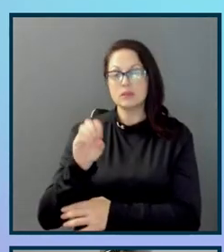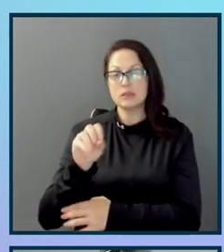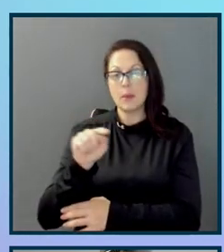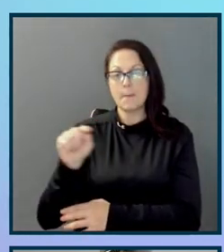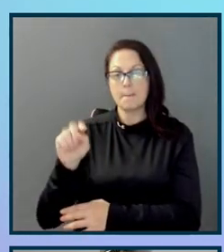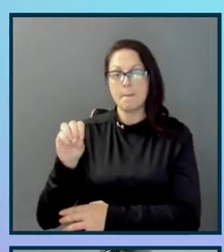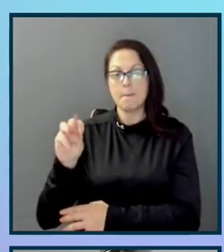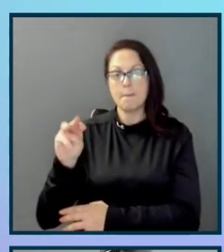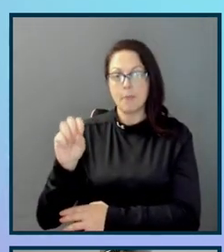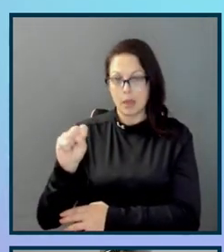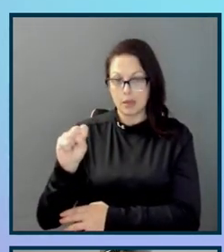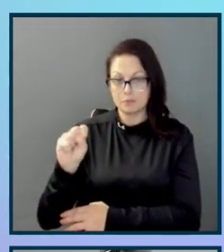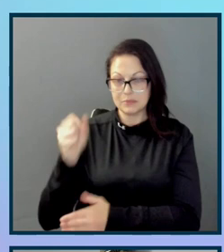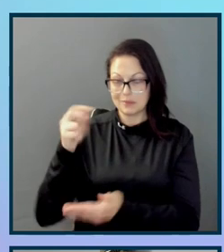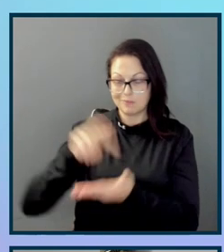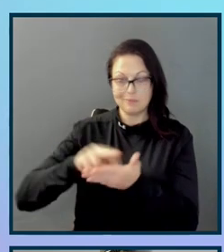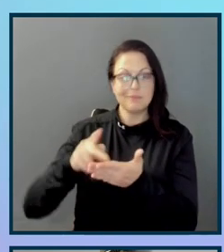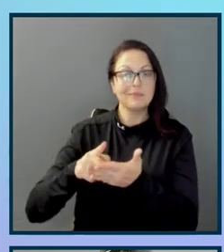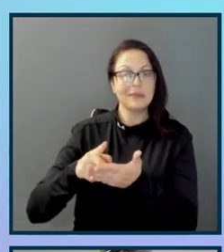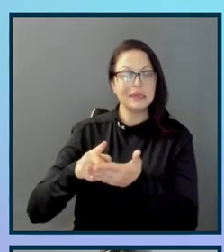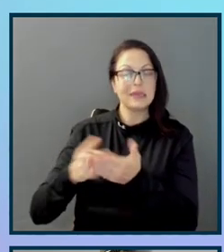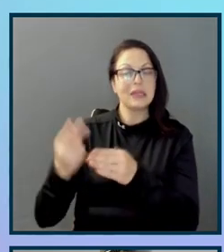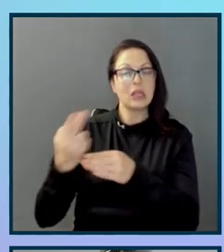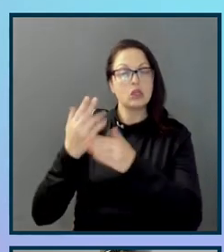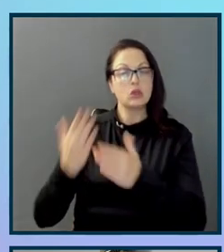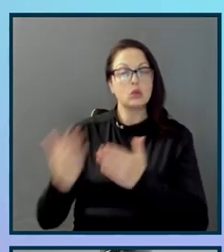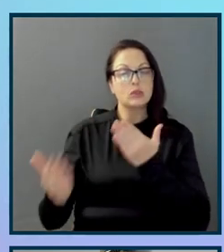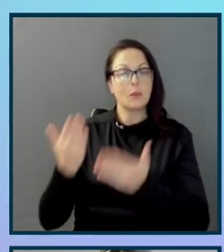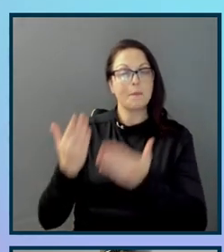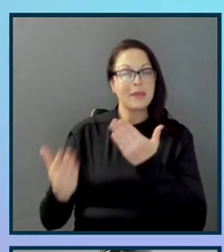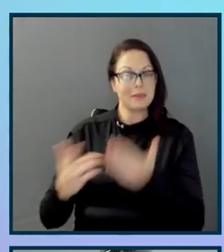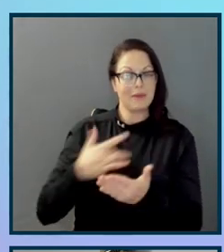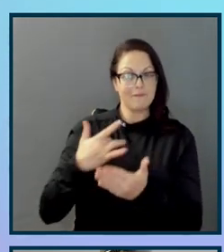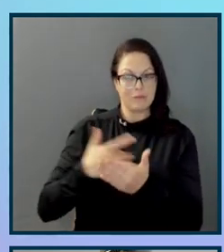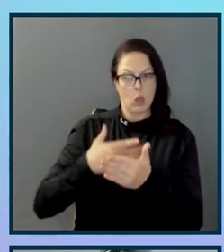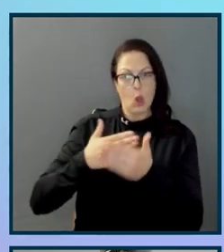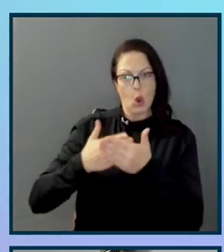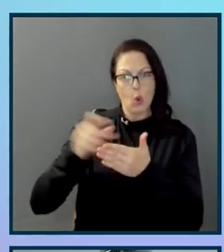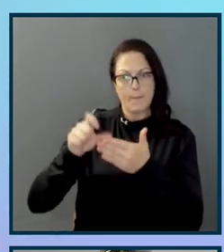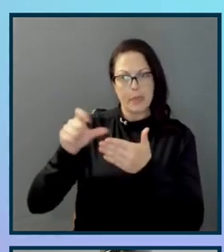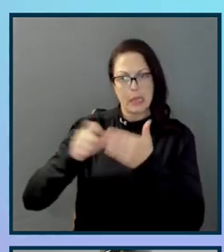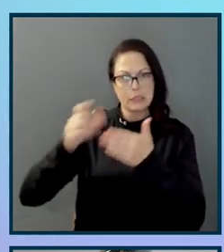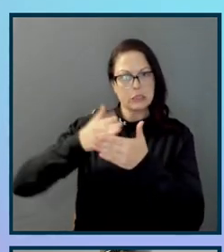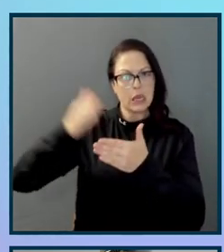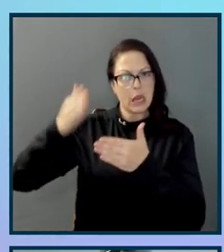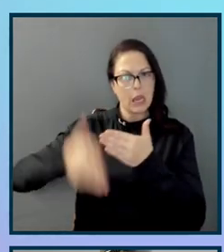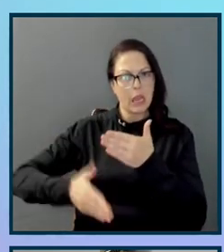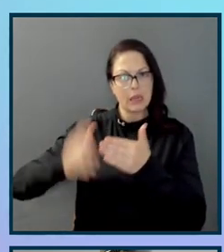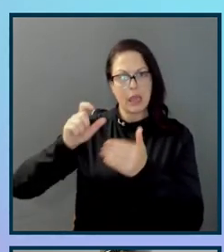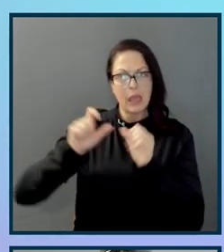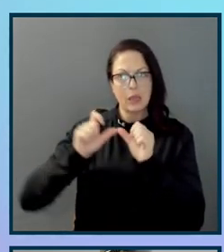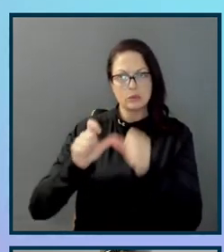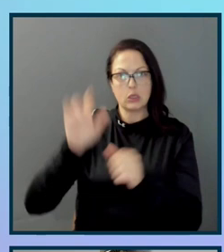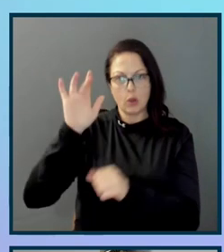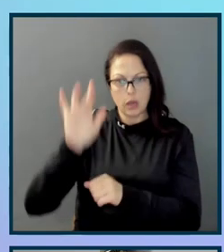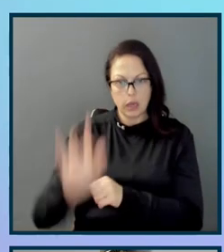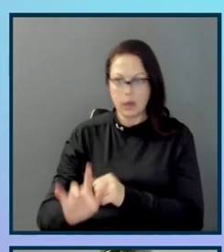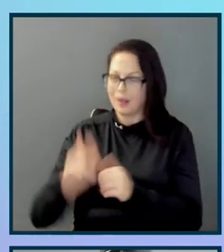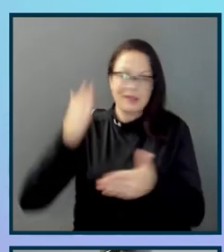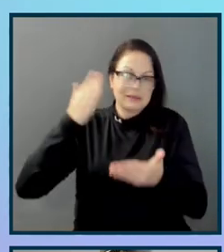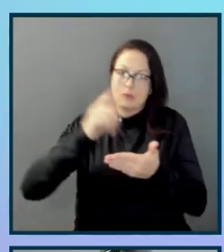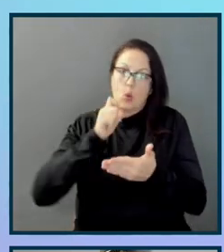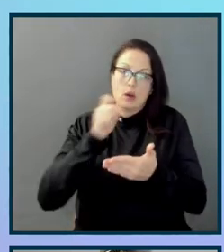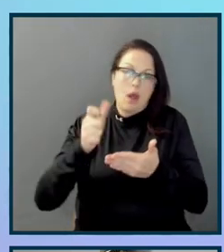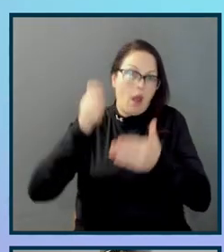where a user may think that they have reached the end of the page and may not continue to scroll. But users who, you know, did continue to scroll in our